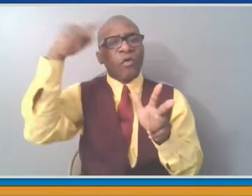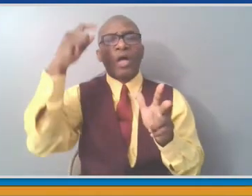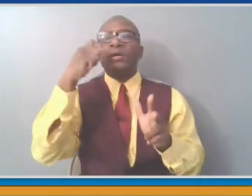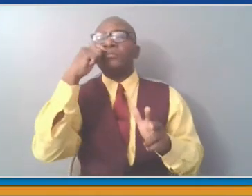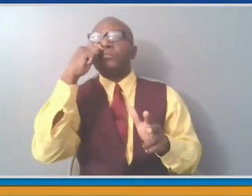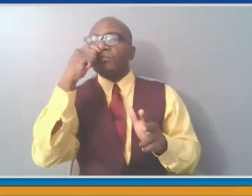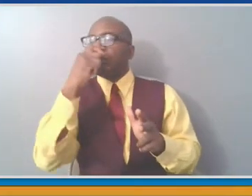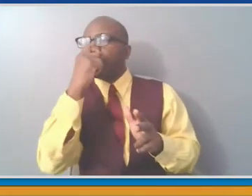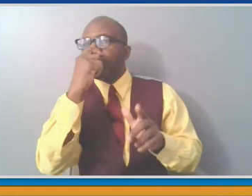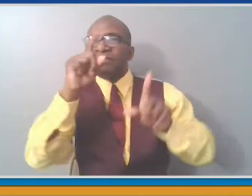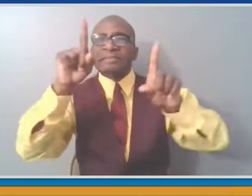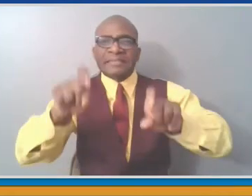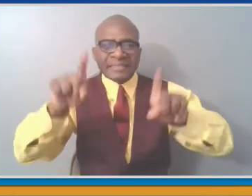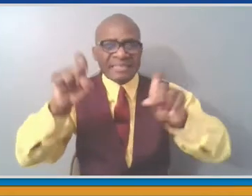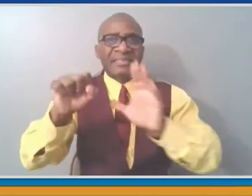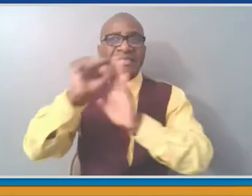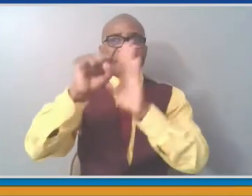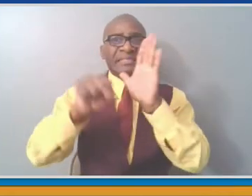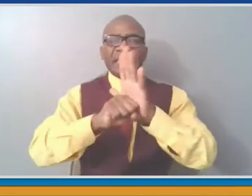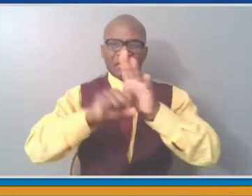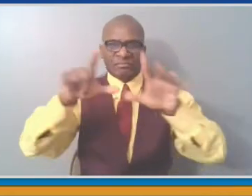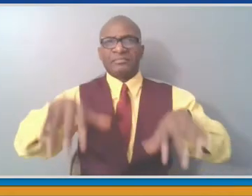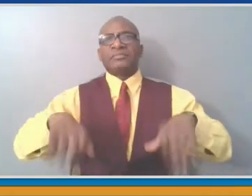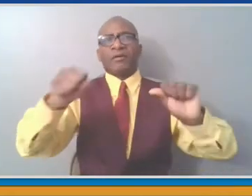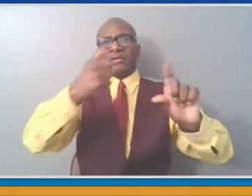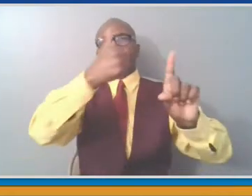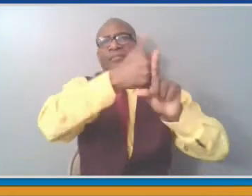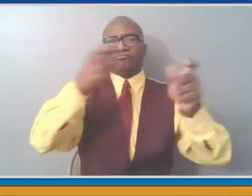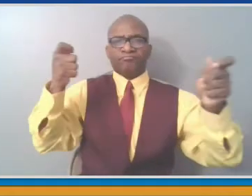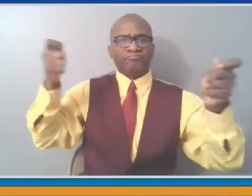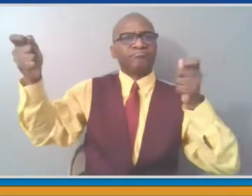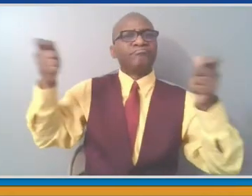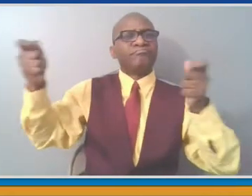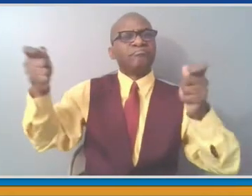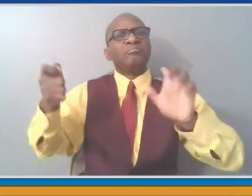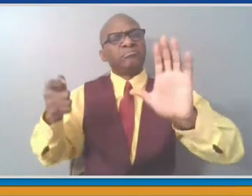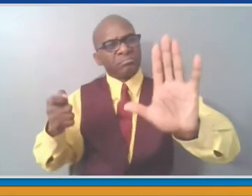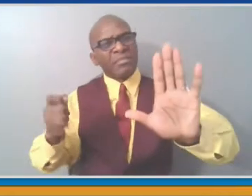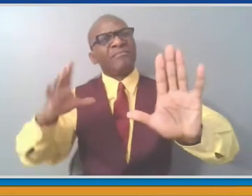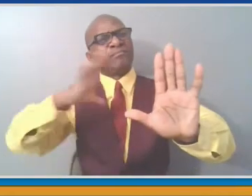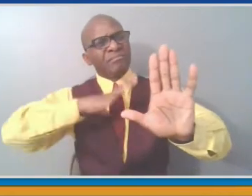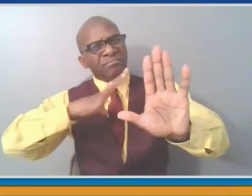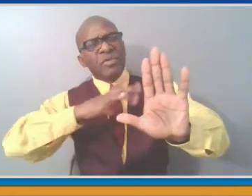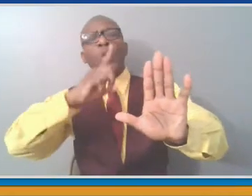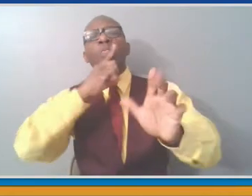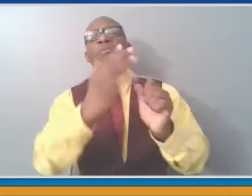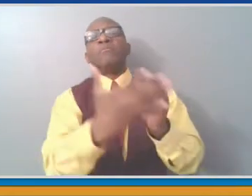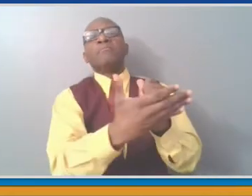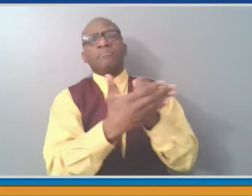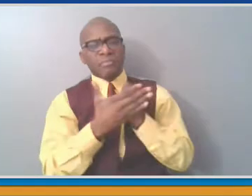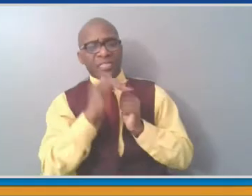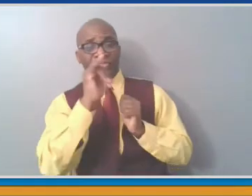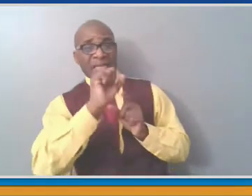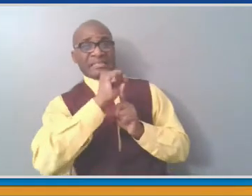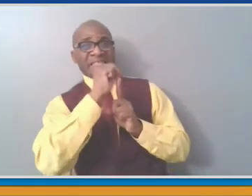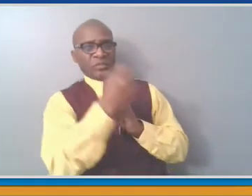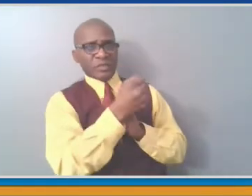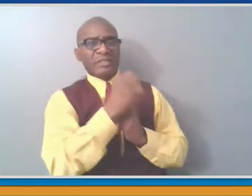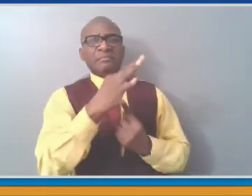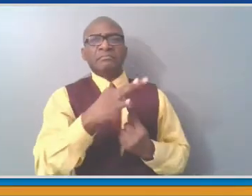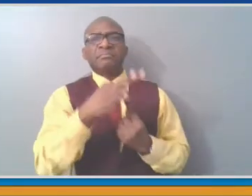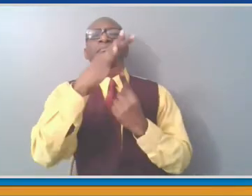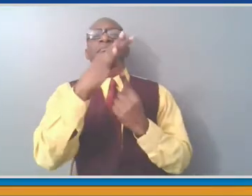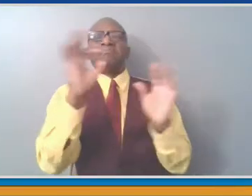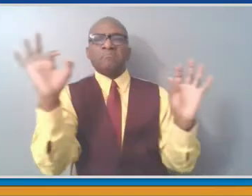offline, and provided them to the state to provide the necessary testing in that situation, and still to this day, vaccinations in White